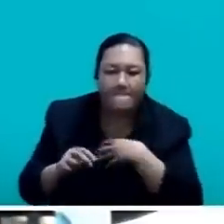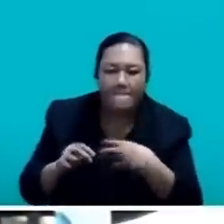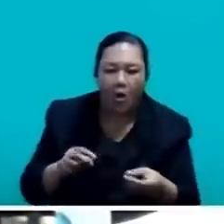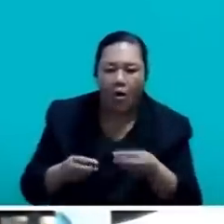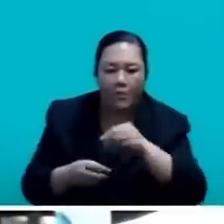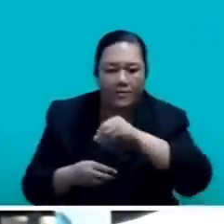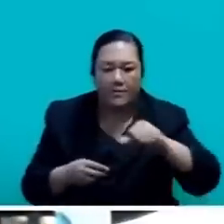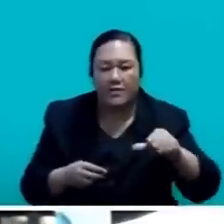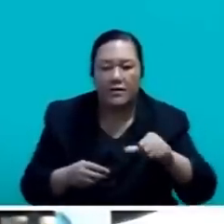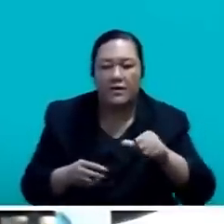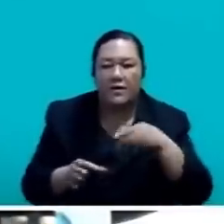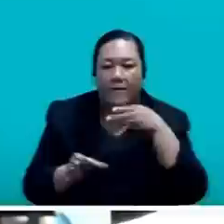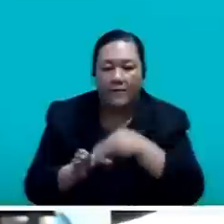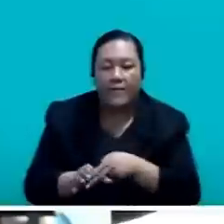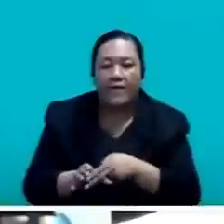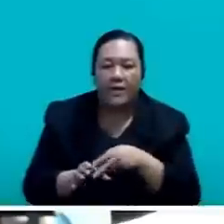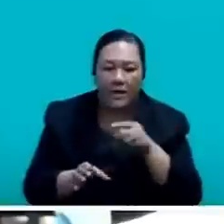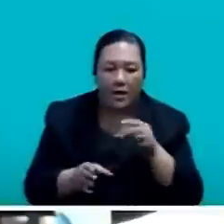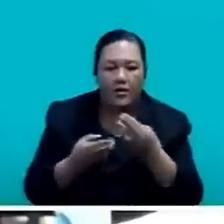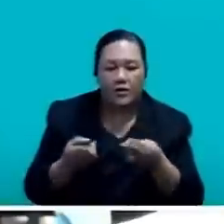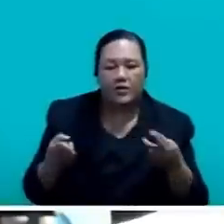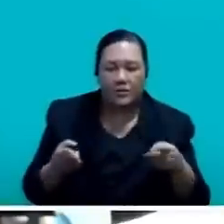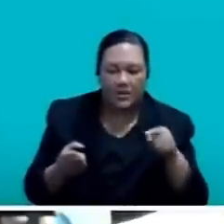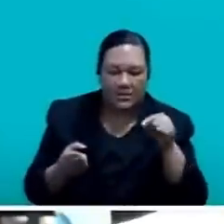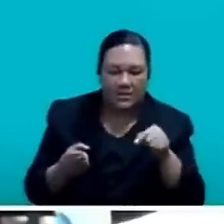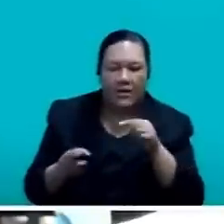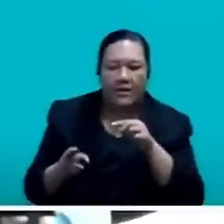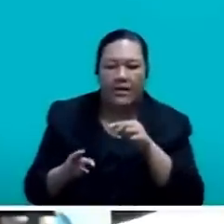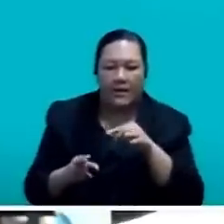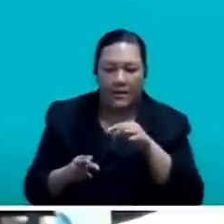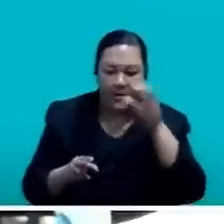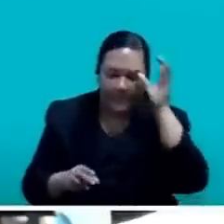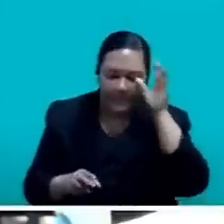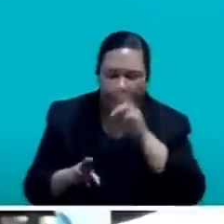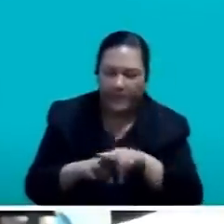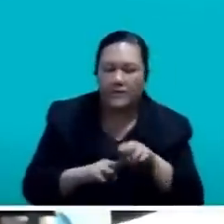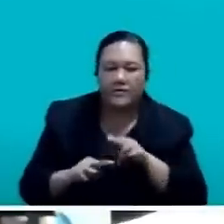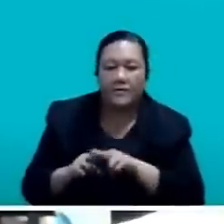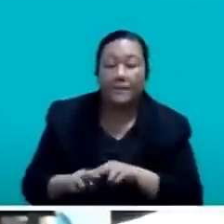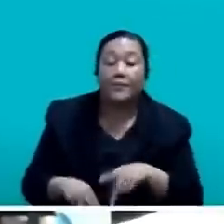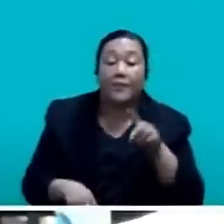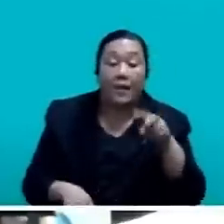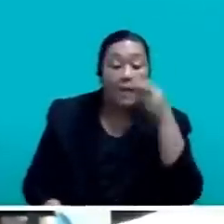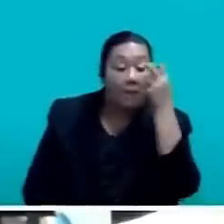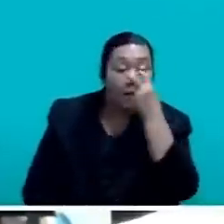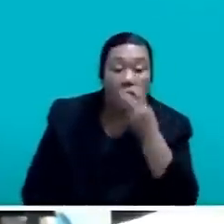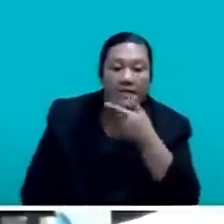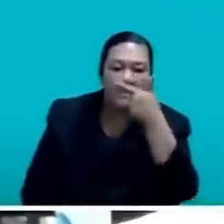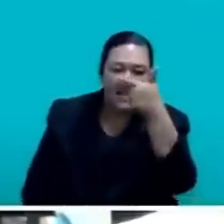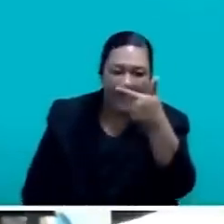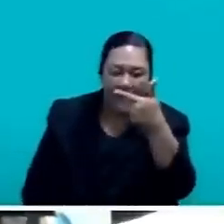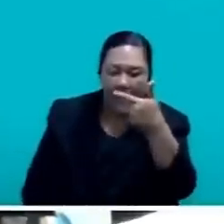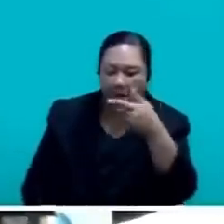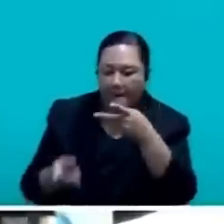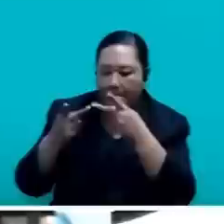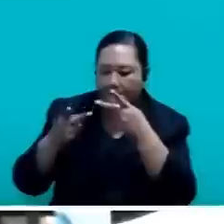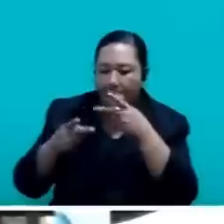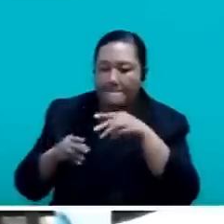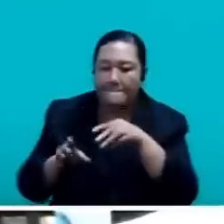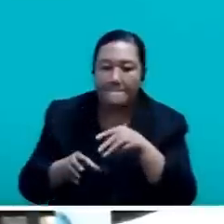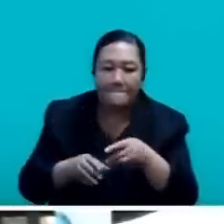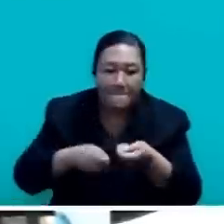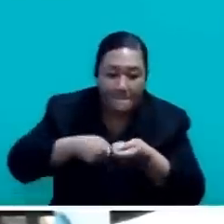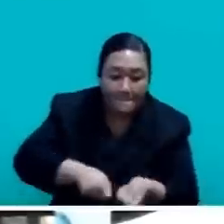of the country. The mining division currently monitors seven mining leases, 35